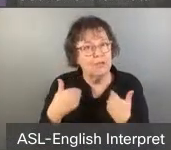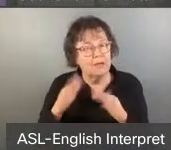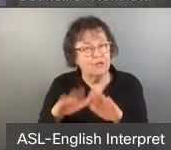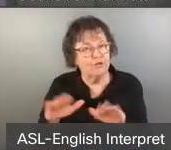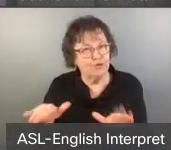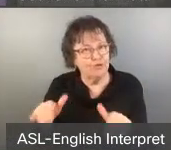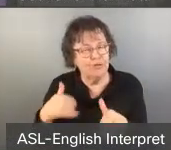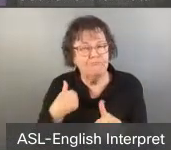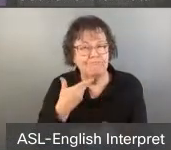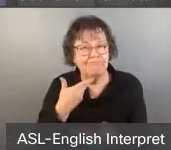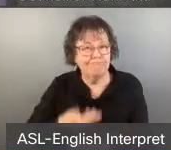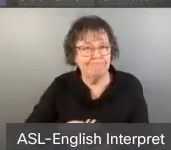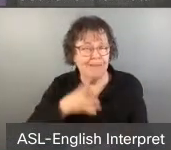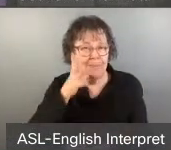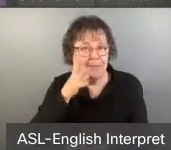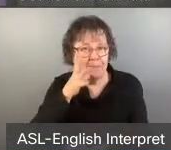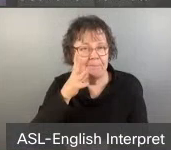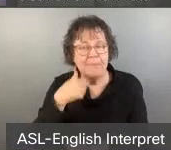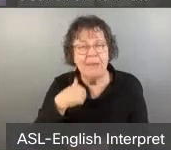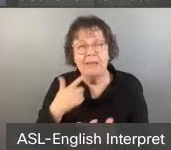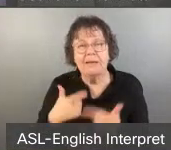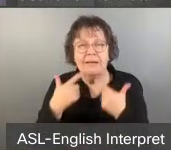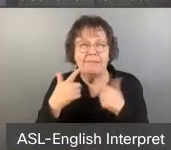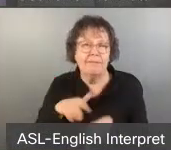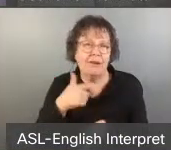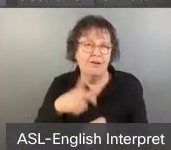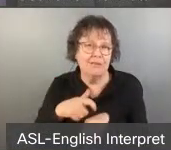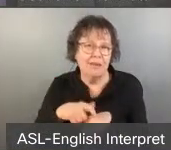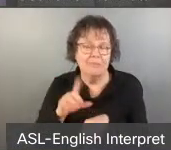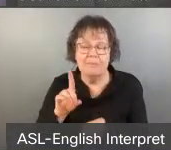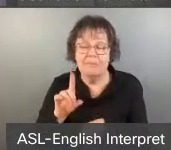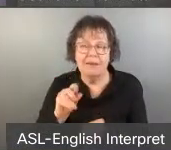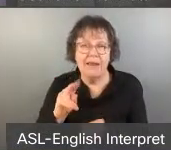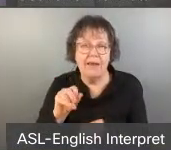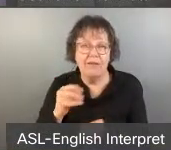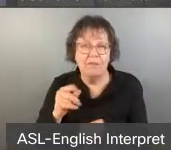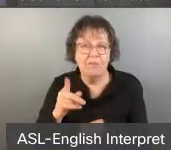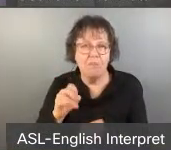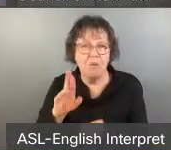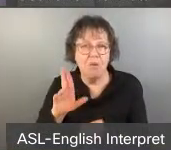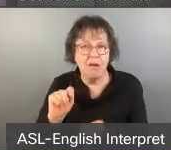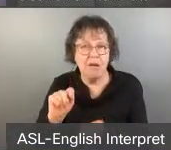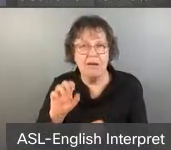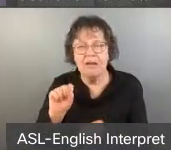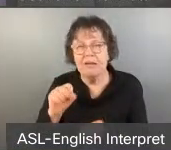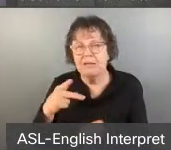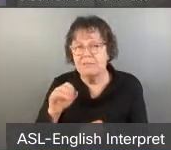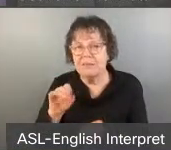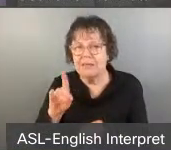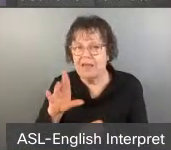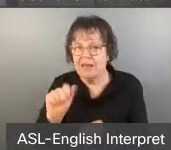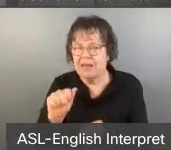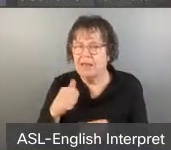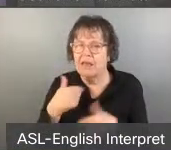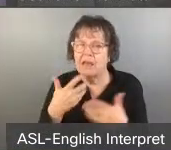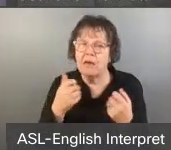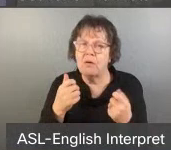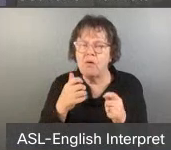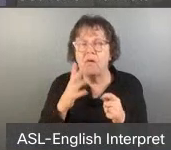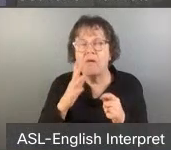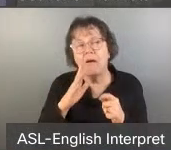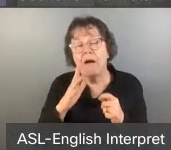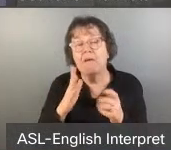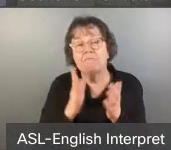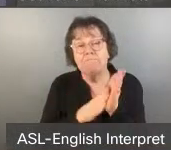of Spadina, Fort York, Ward 10. I applaud the recent announcement of a more ambitious, ambitious transform to target.